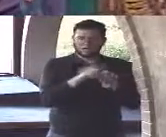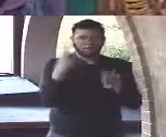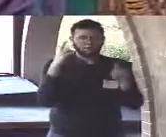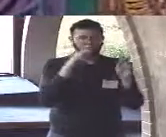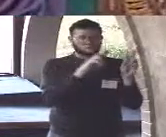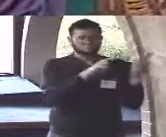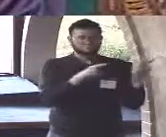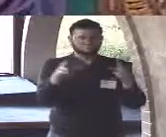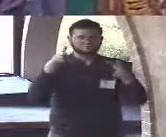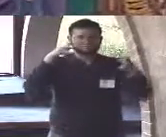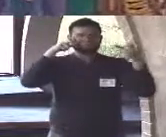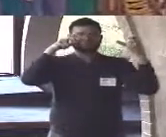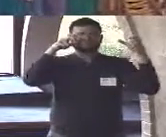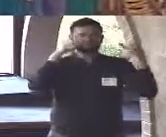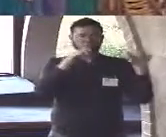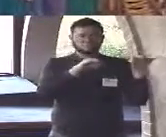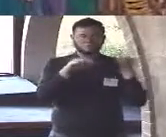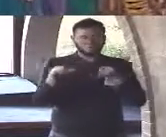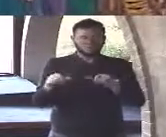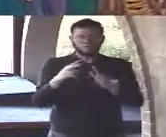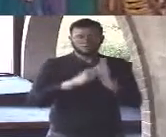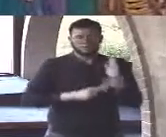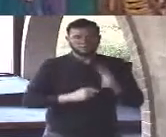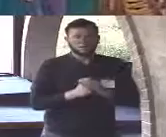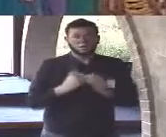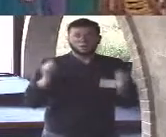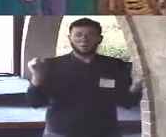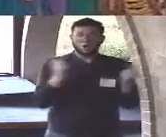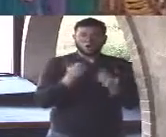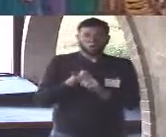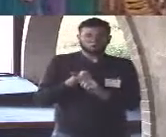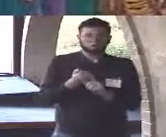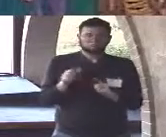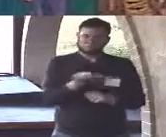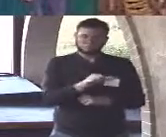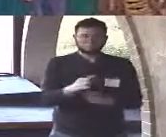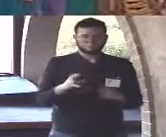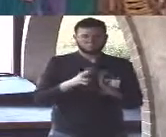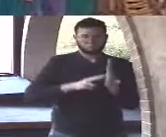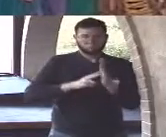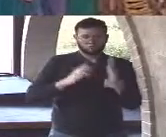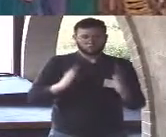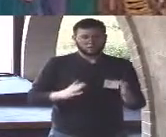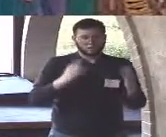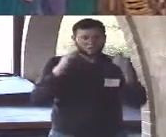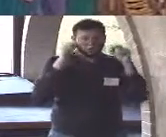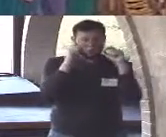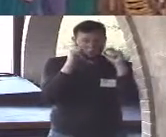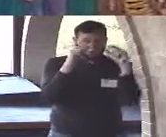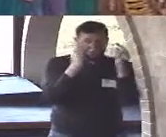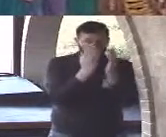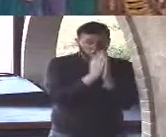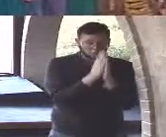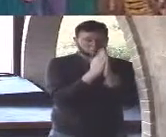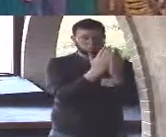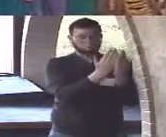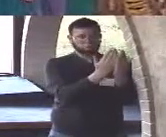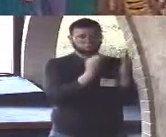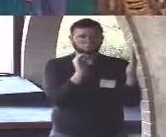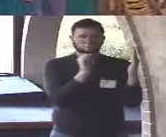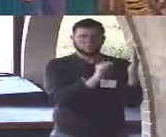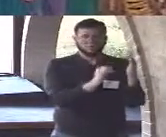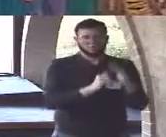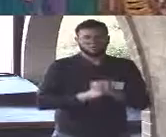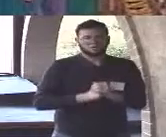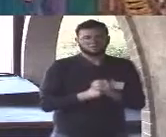beings all engage the world as readers the human experience our interface with all reality